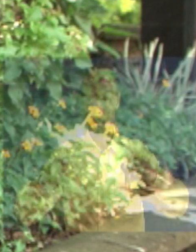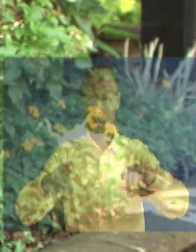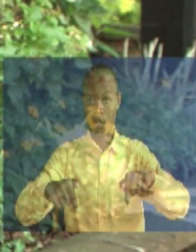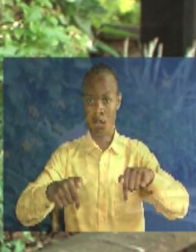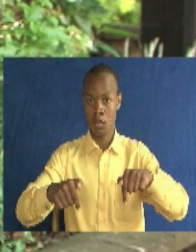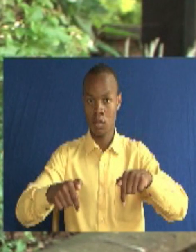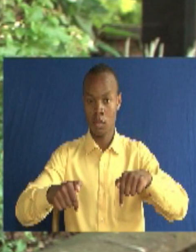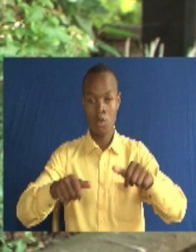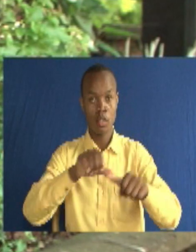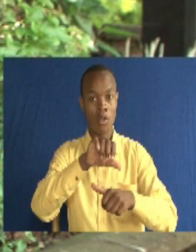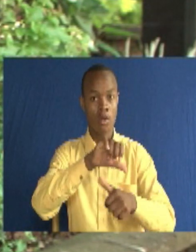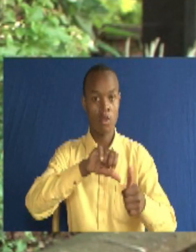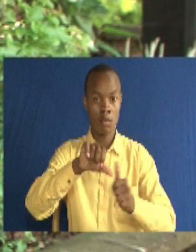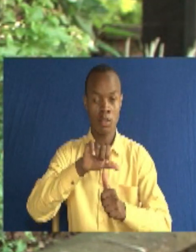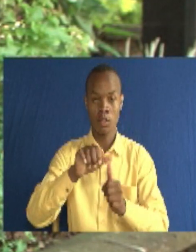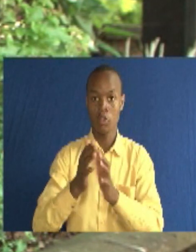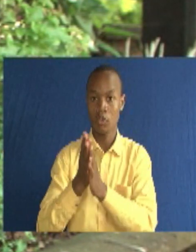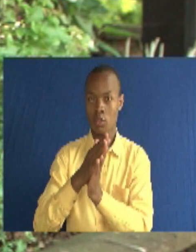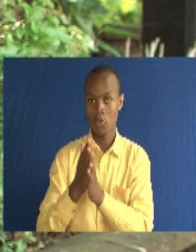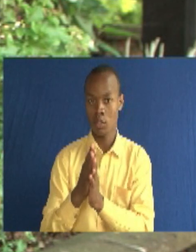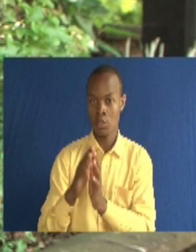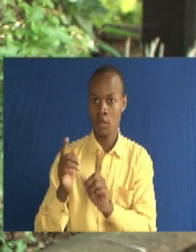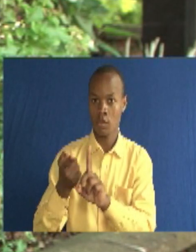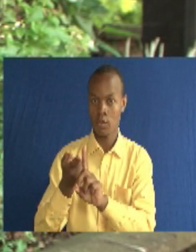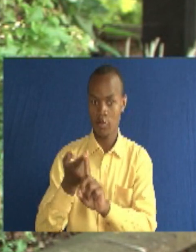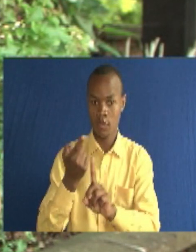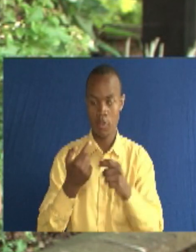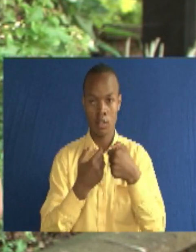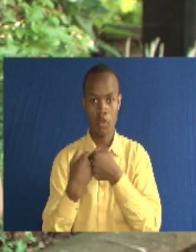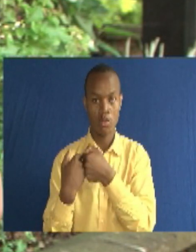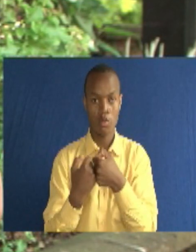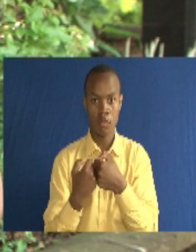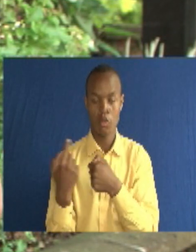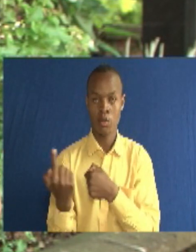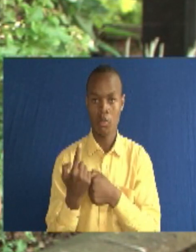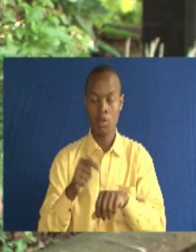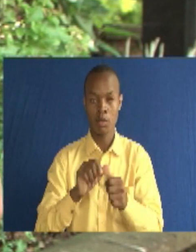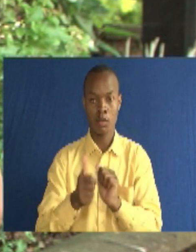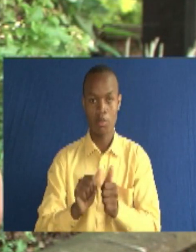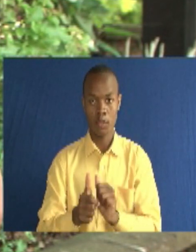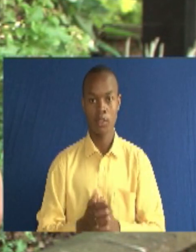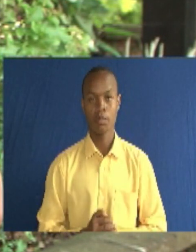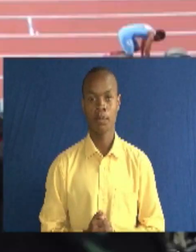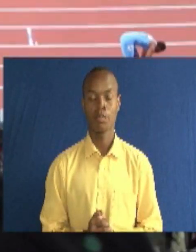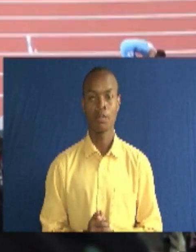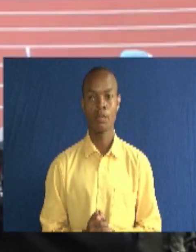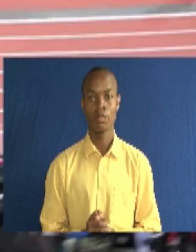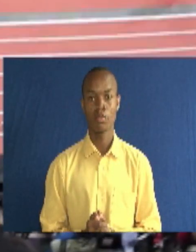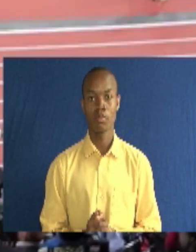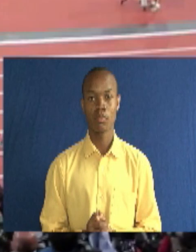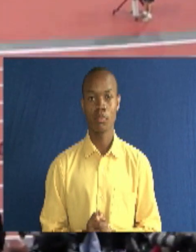today's profile, we focus on Oscar Pistorius, the first amputee to compete in the Olympics. Take a look.